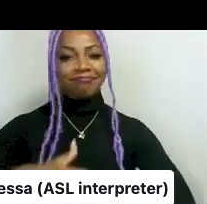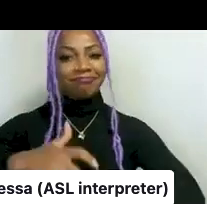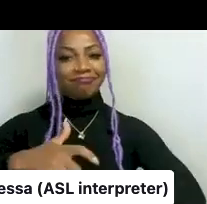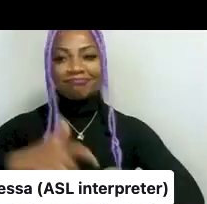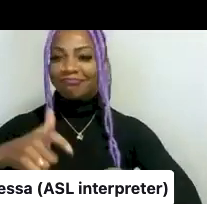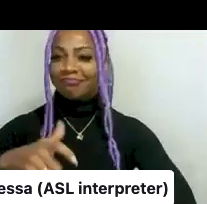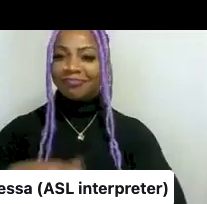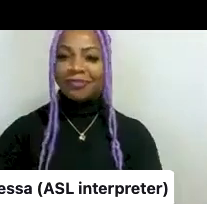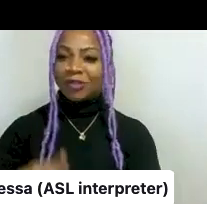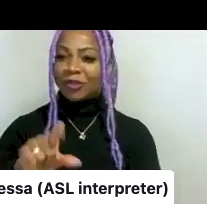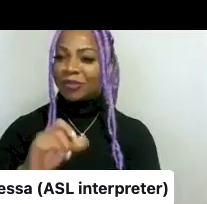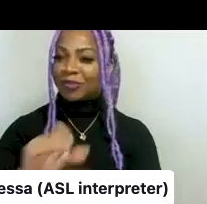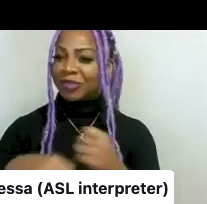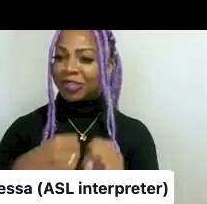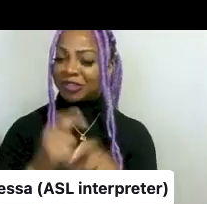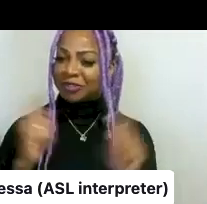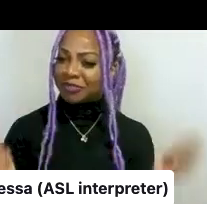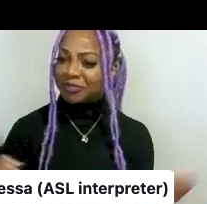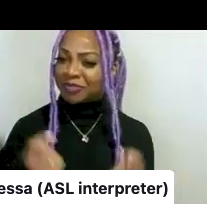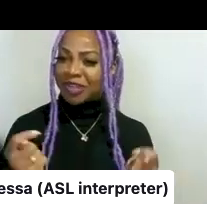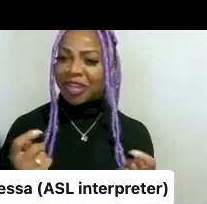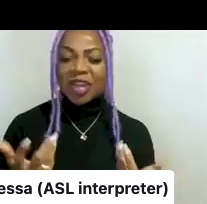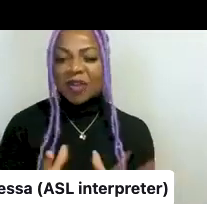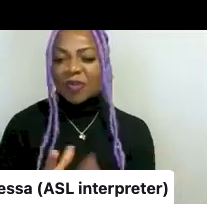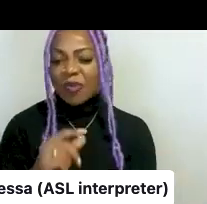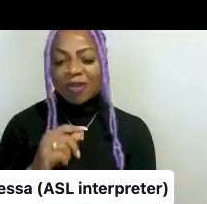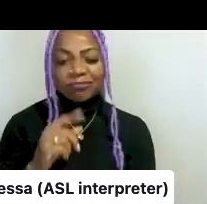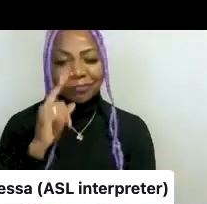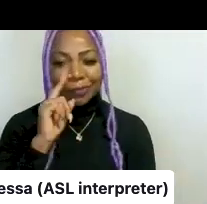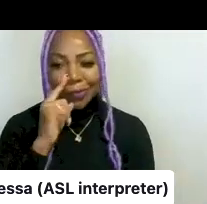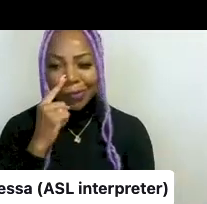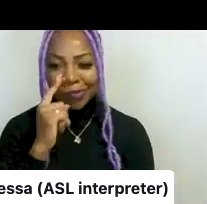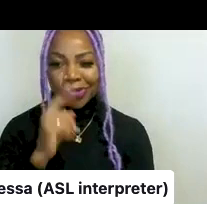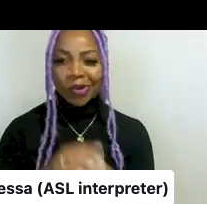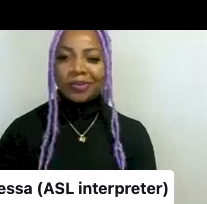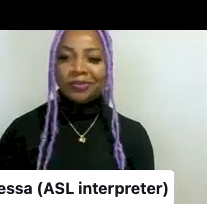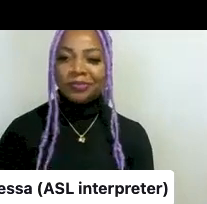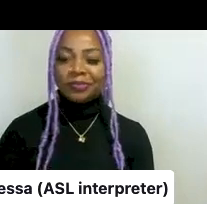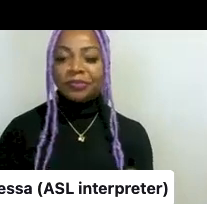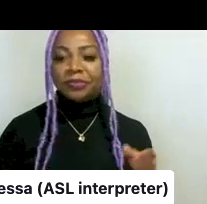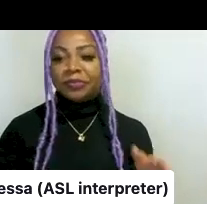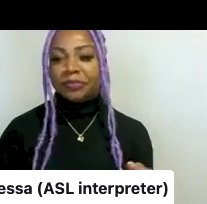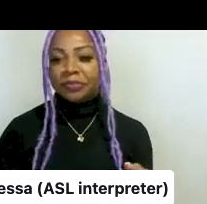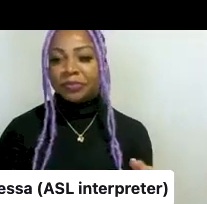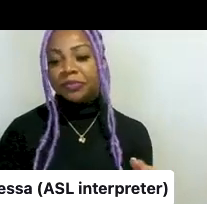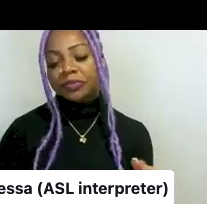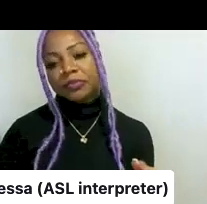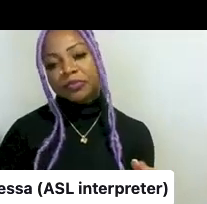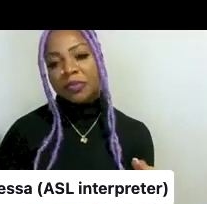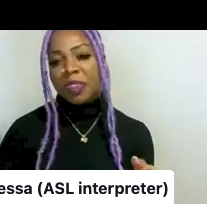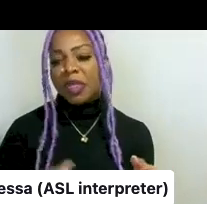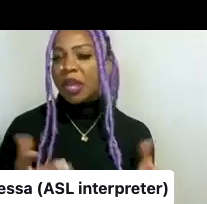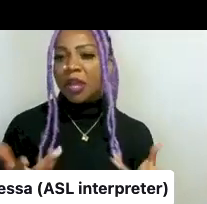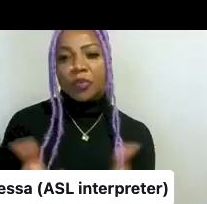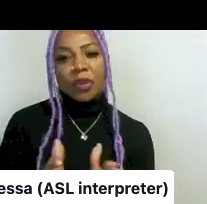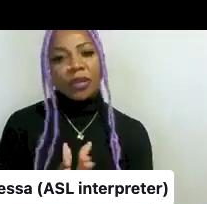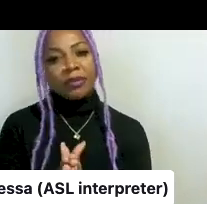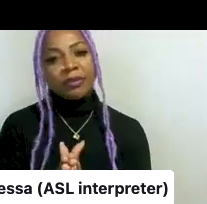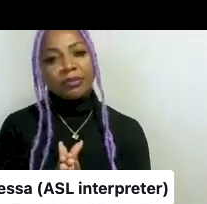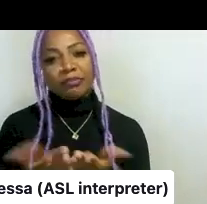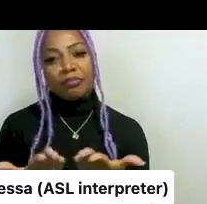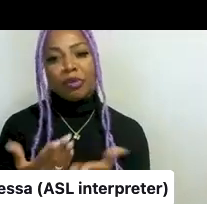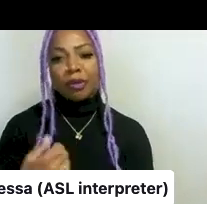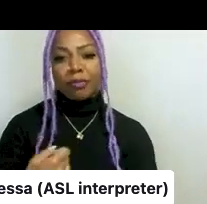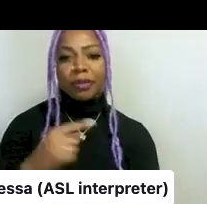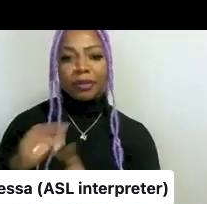it would be boring or too introverted to make a liber abicorum or just make a book about valise and everything that we've